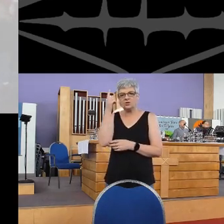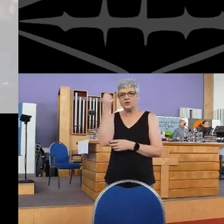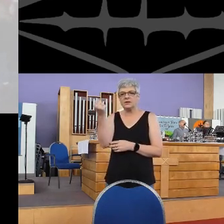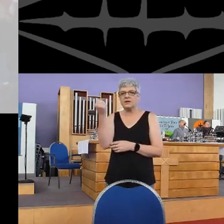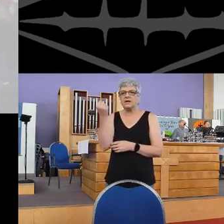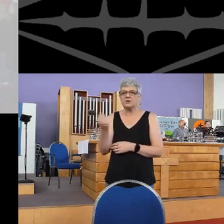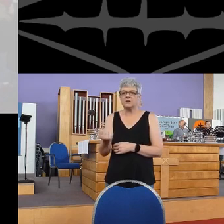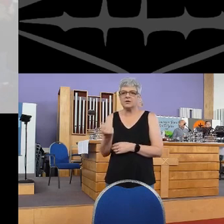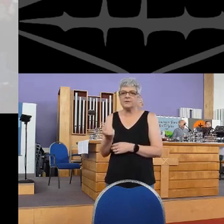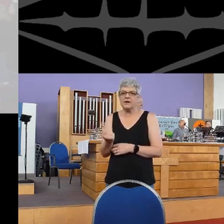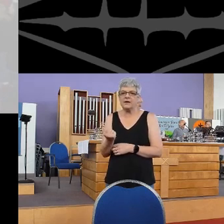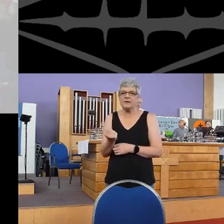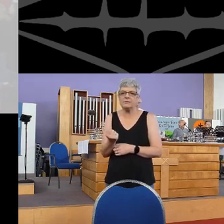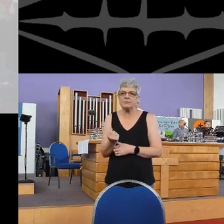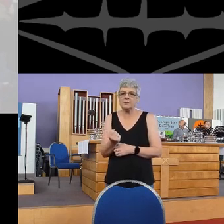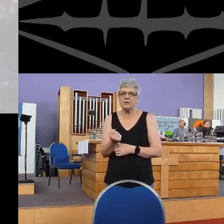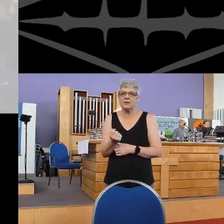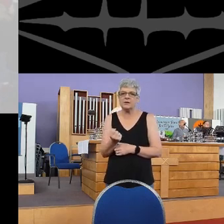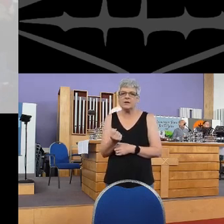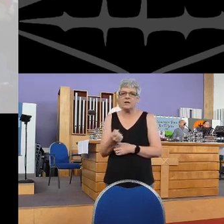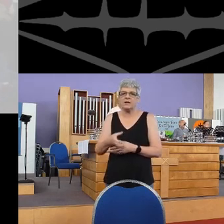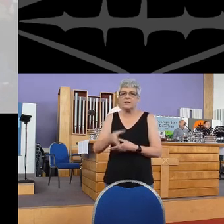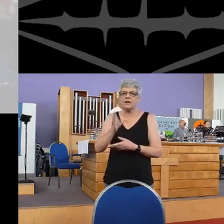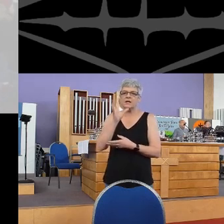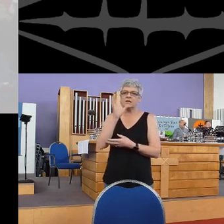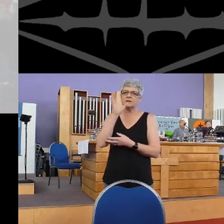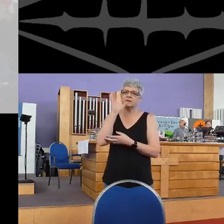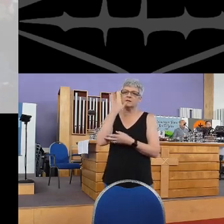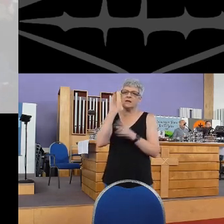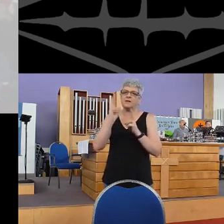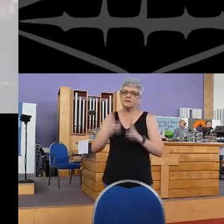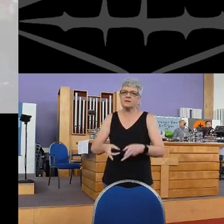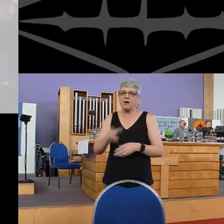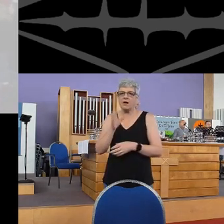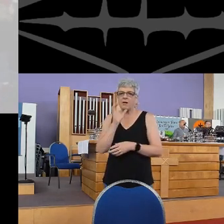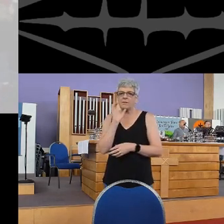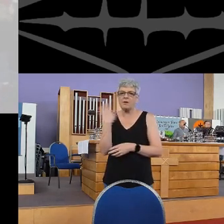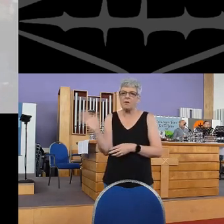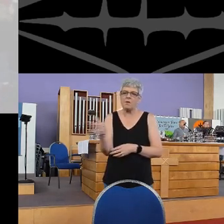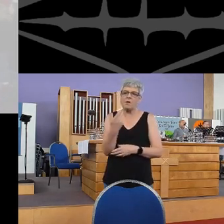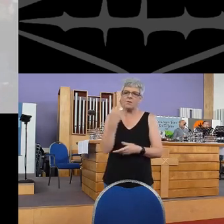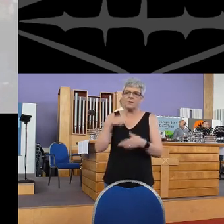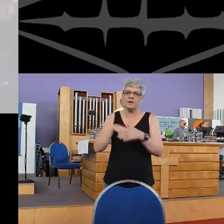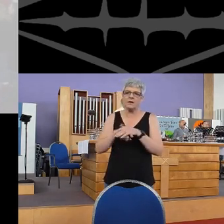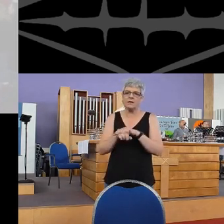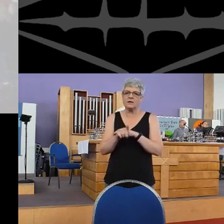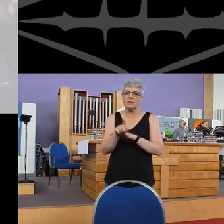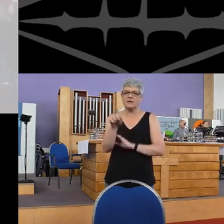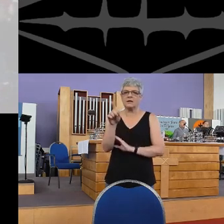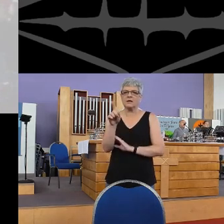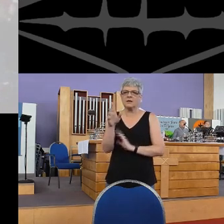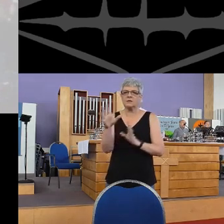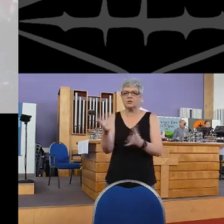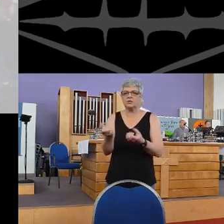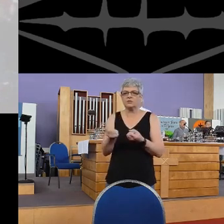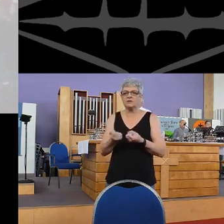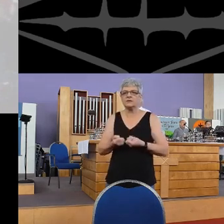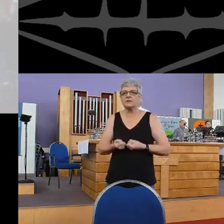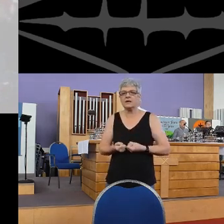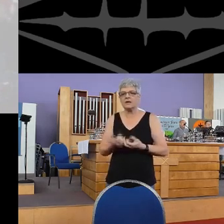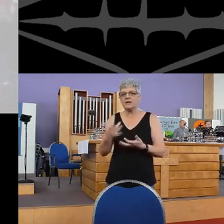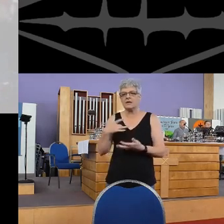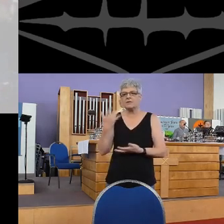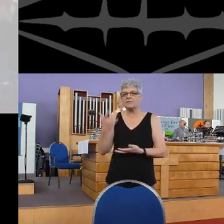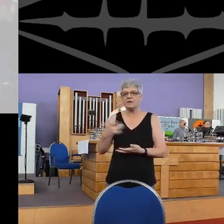Drink and remember He dreamed as come that all may enter To